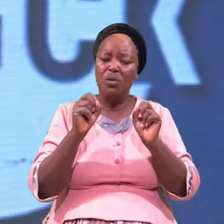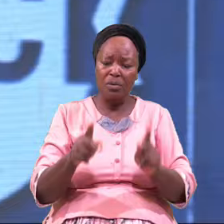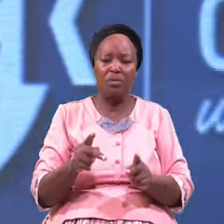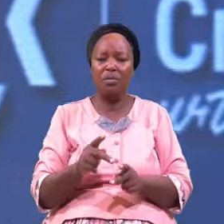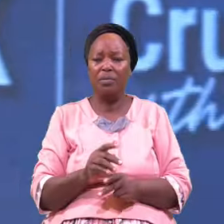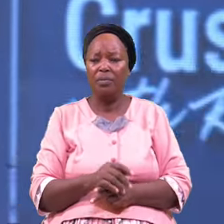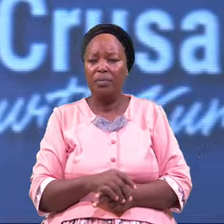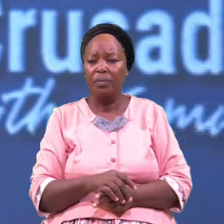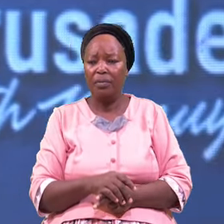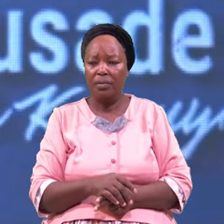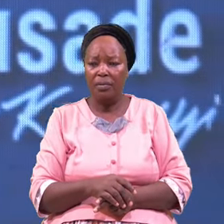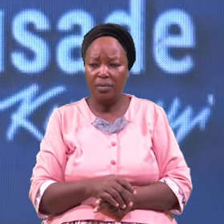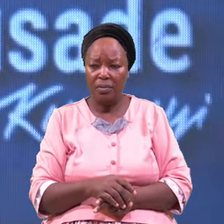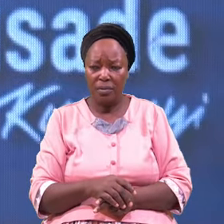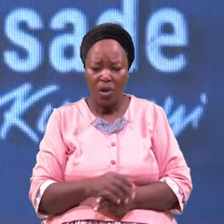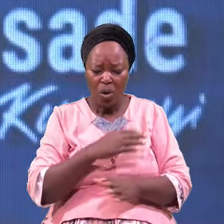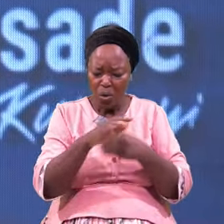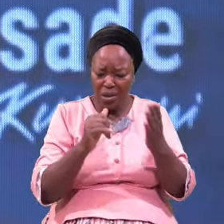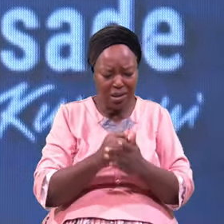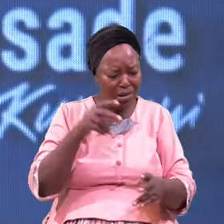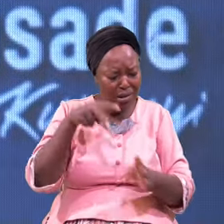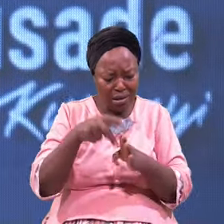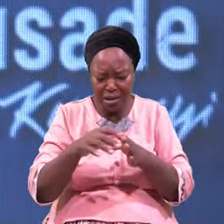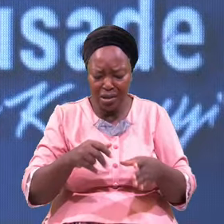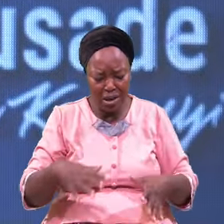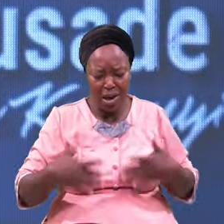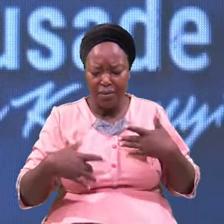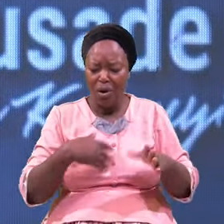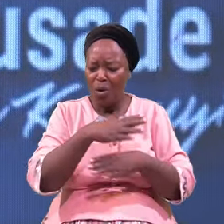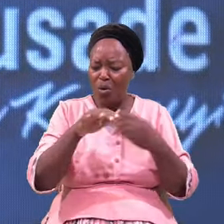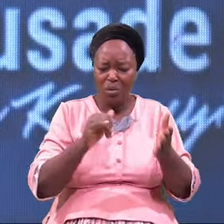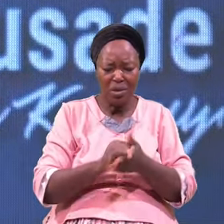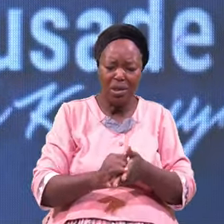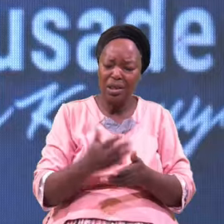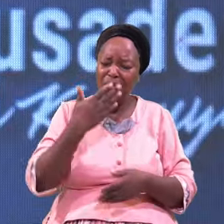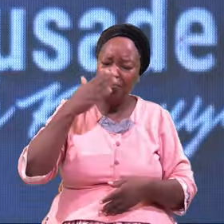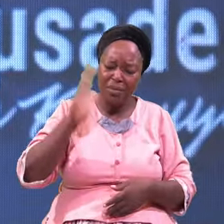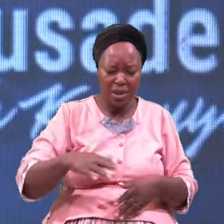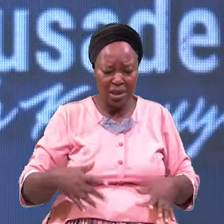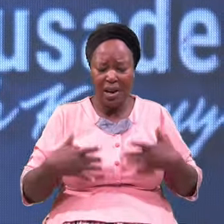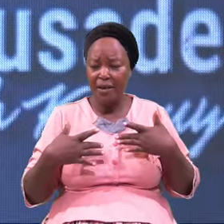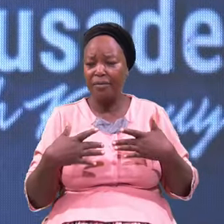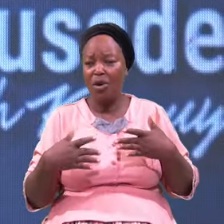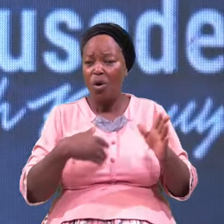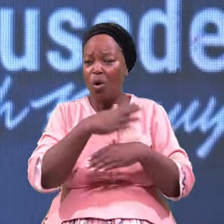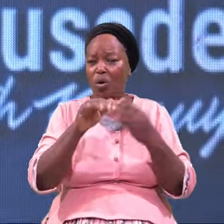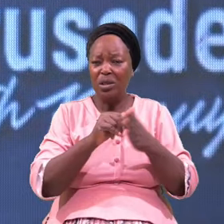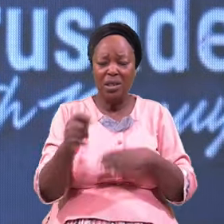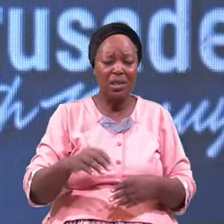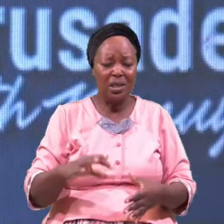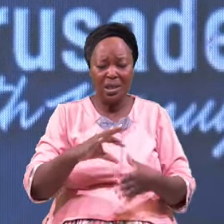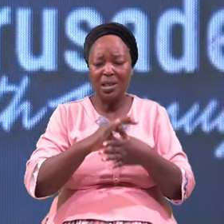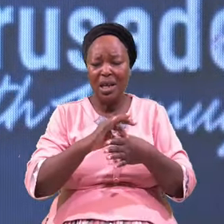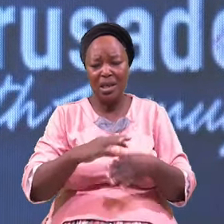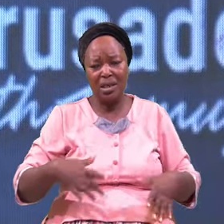All This Scheming Life All This Fleshly Life All This Cannot Lie